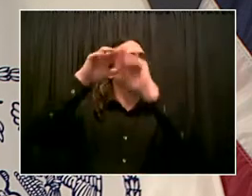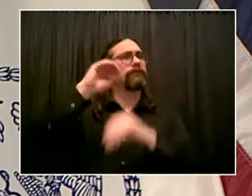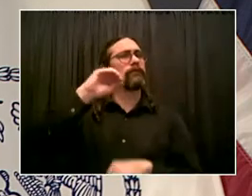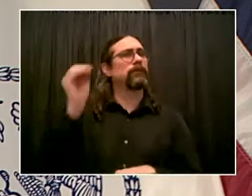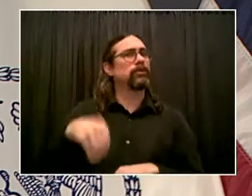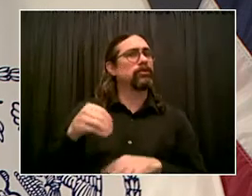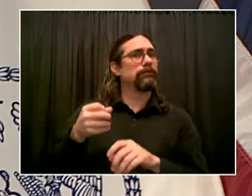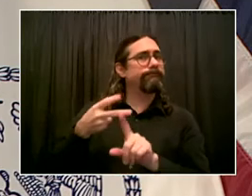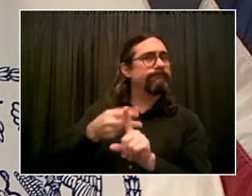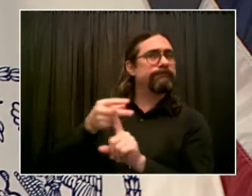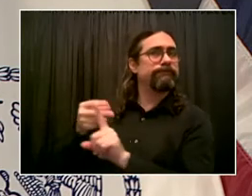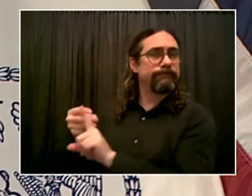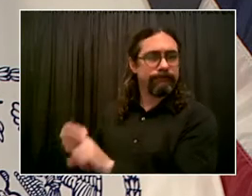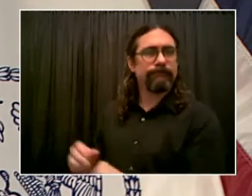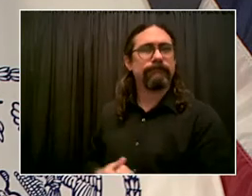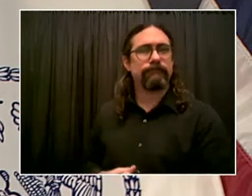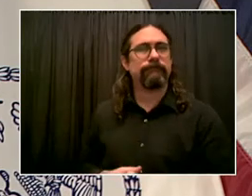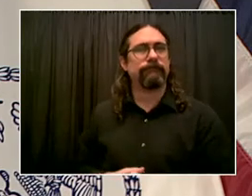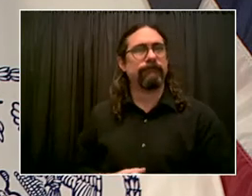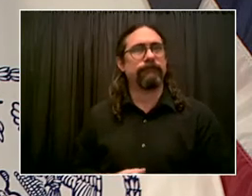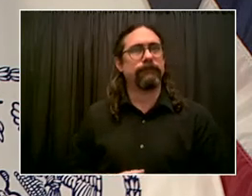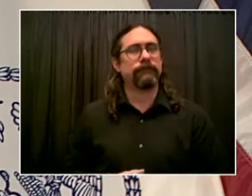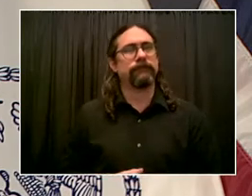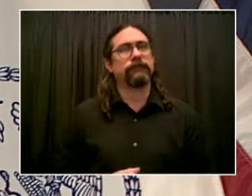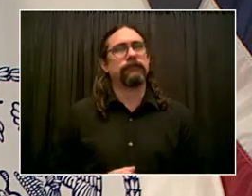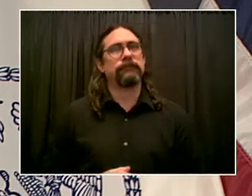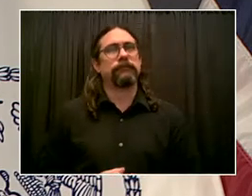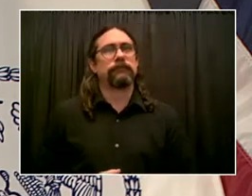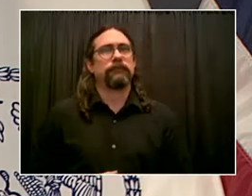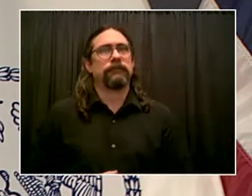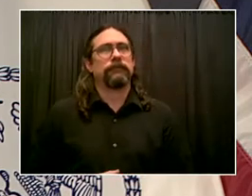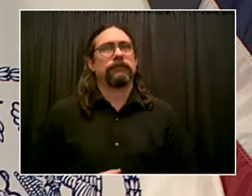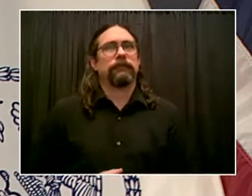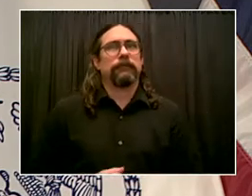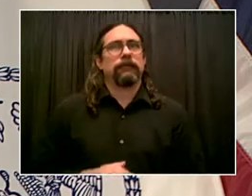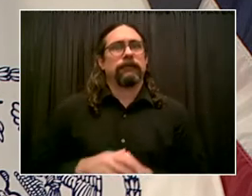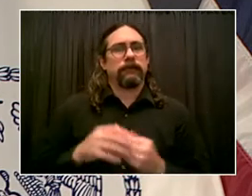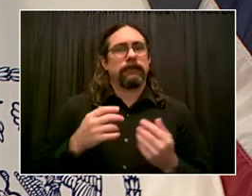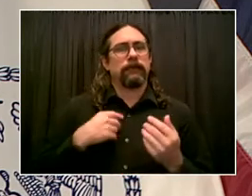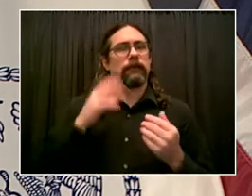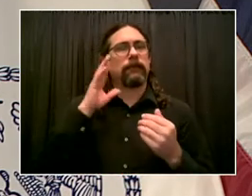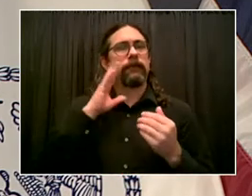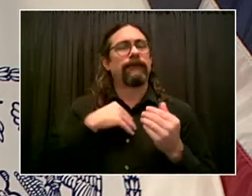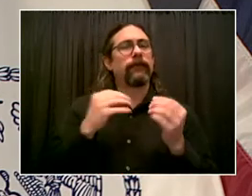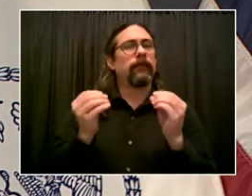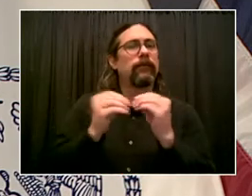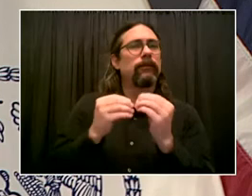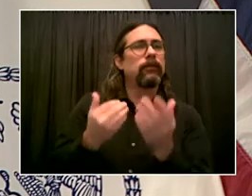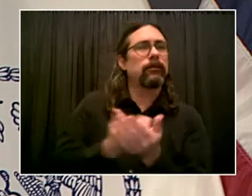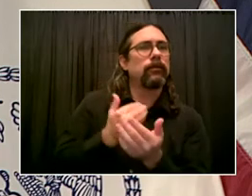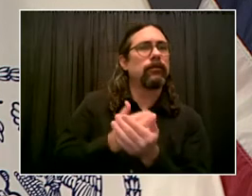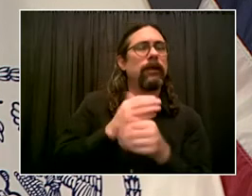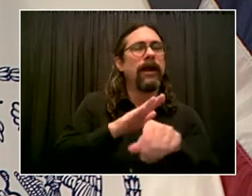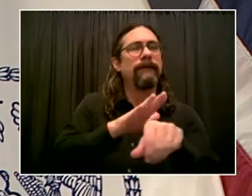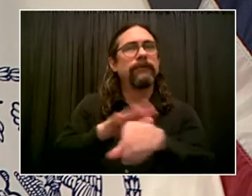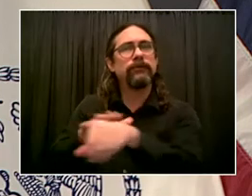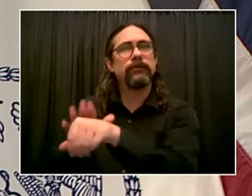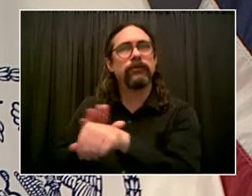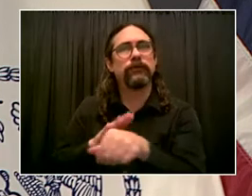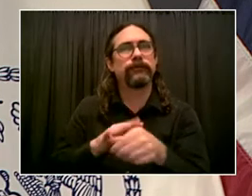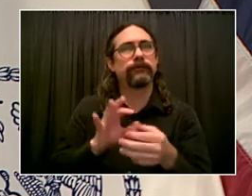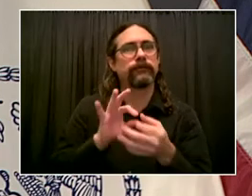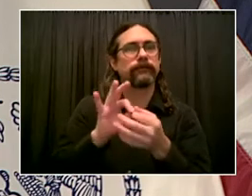issue an updated mask advisory for wearing masks in key locations. You'll hear from Dr. Choksi on that,